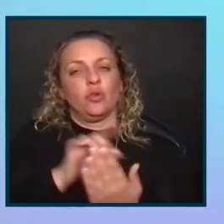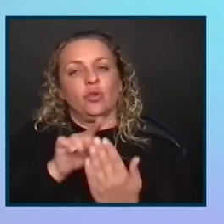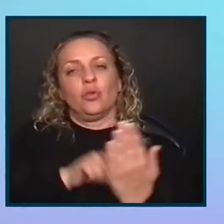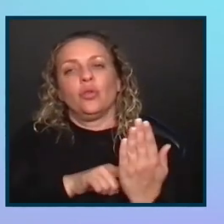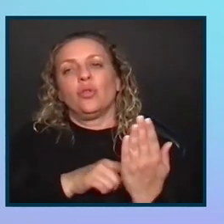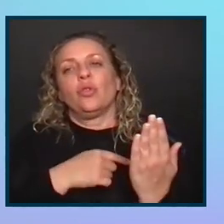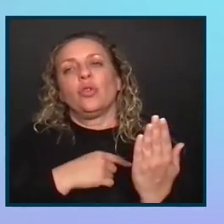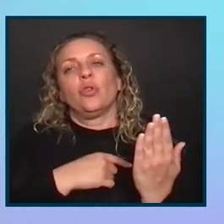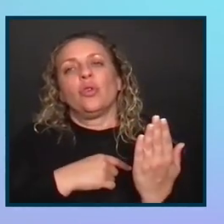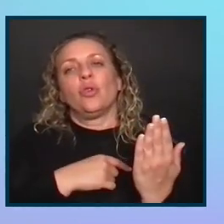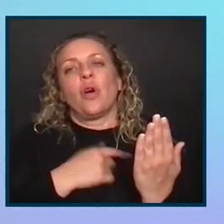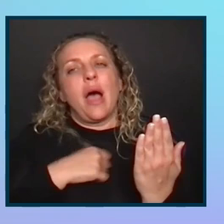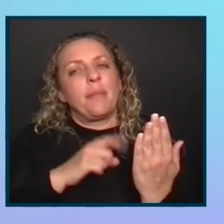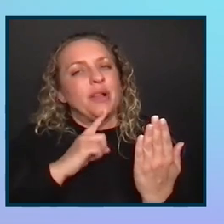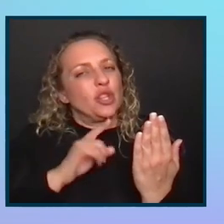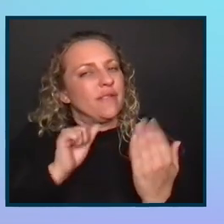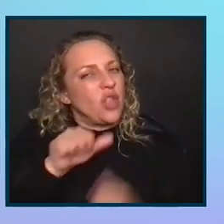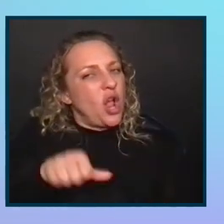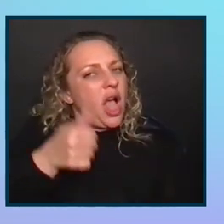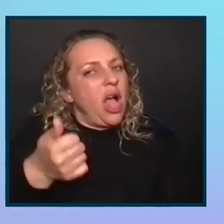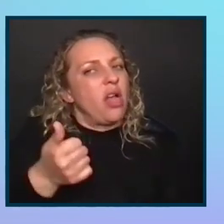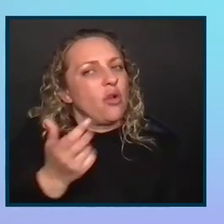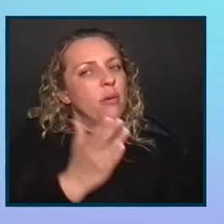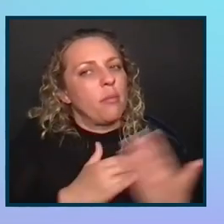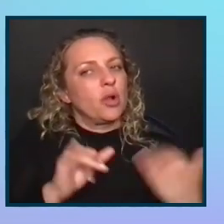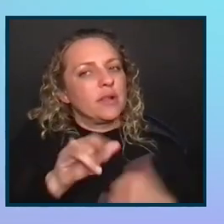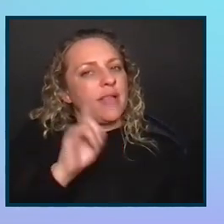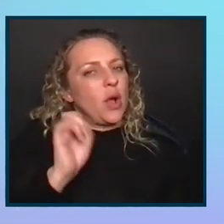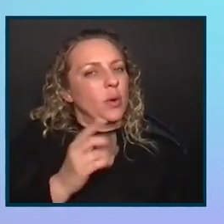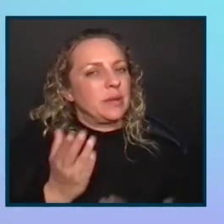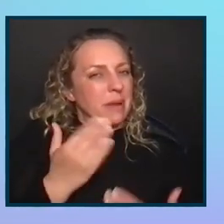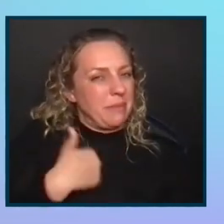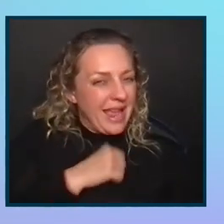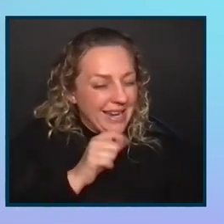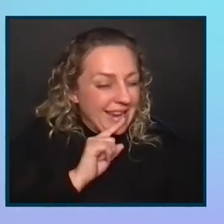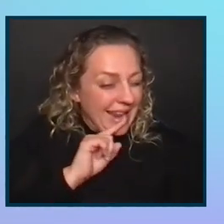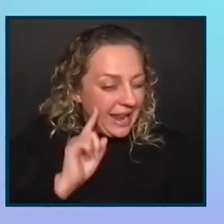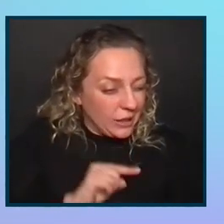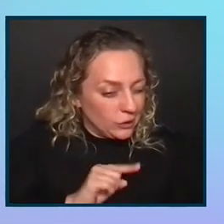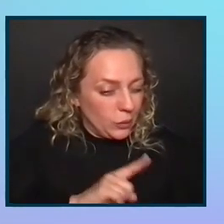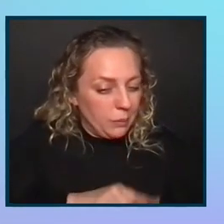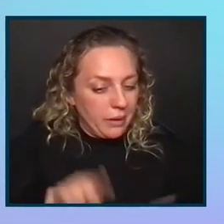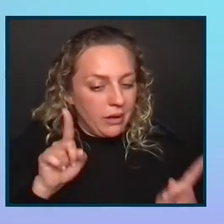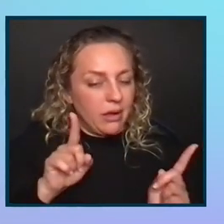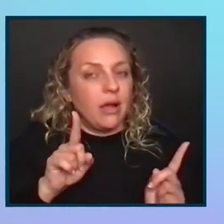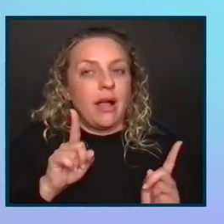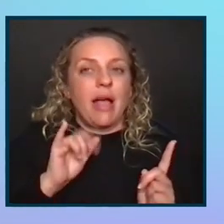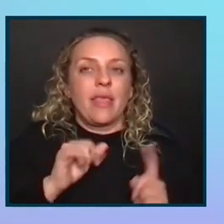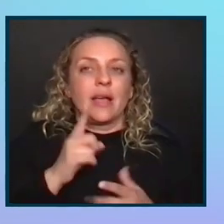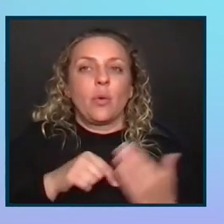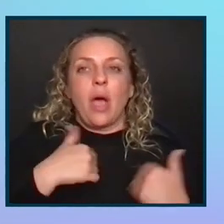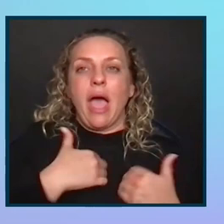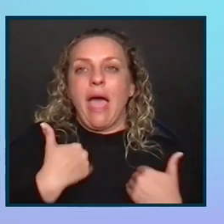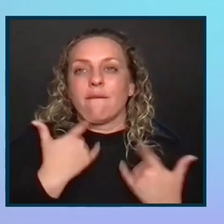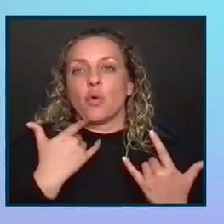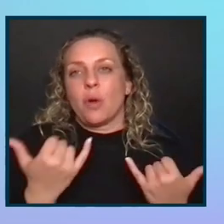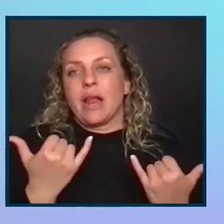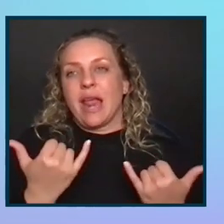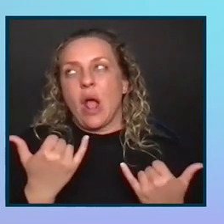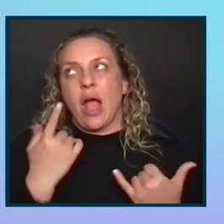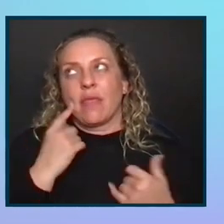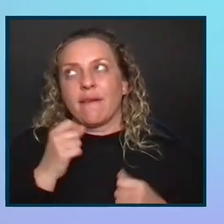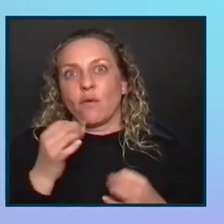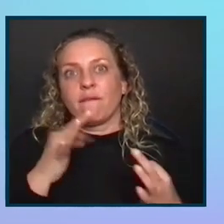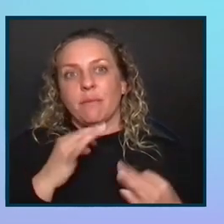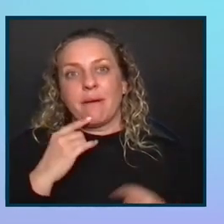I'm not sure if there were other parts of that question maybe I didn't answer, but that's what I have for right now, I think, for